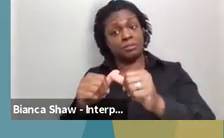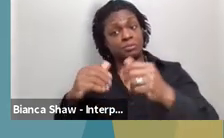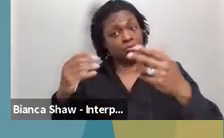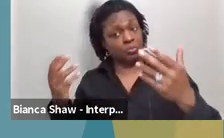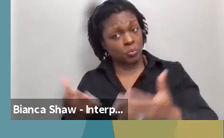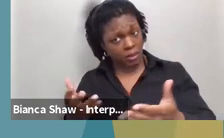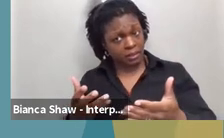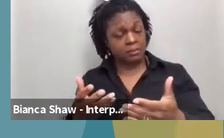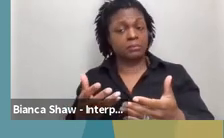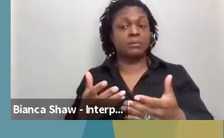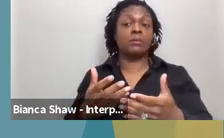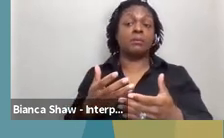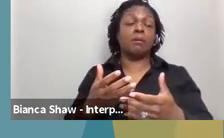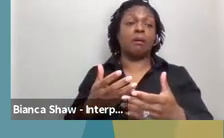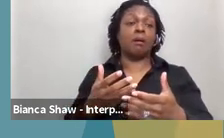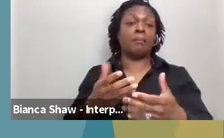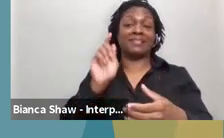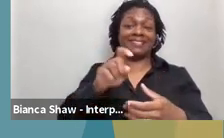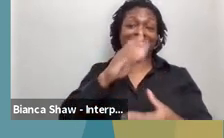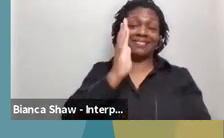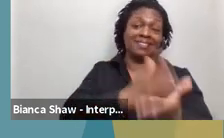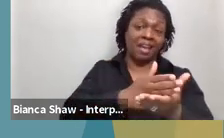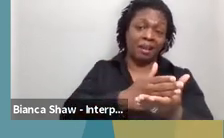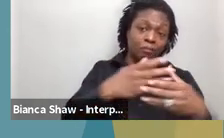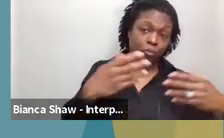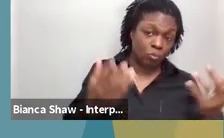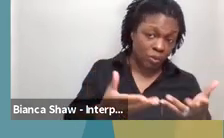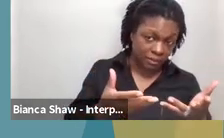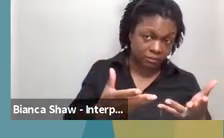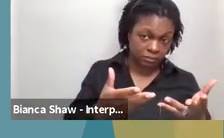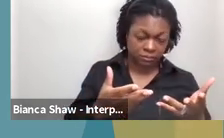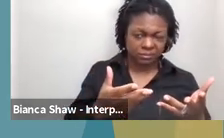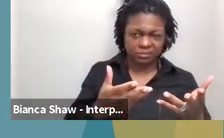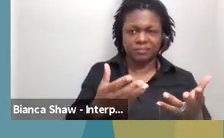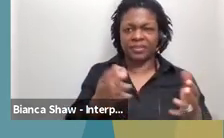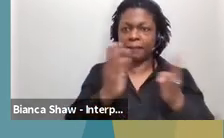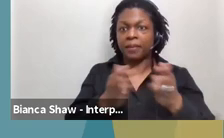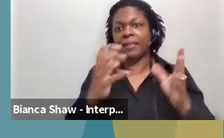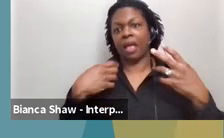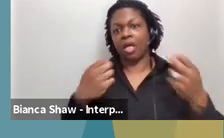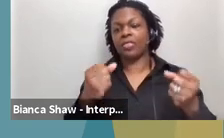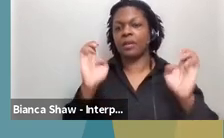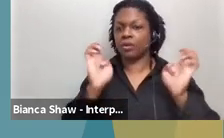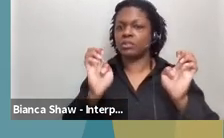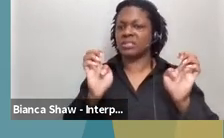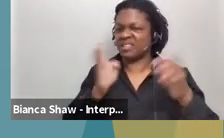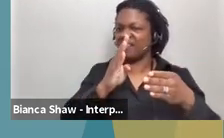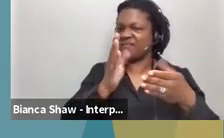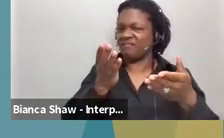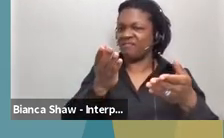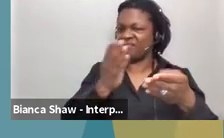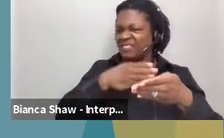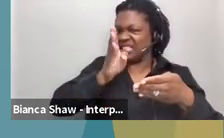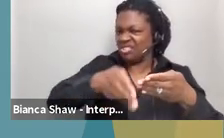and things that we will have to discontinue after the public health emergency. We have held listening sessions to hear from